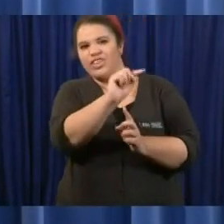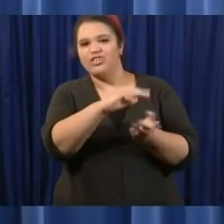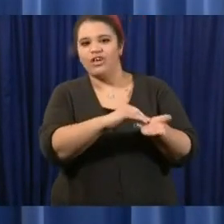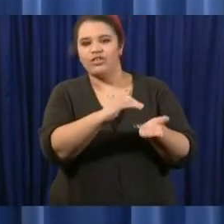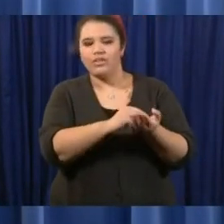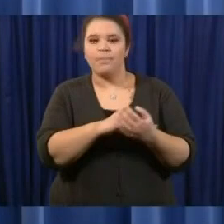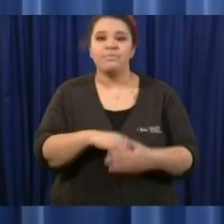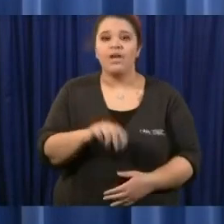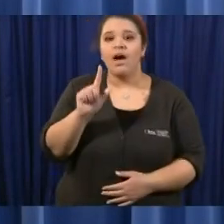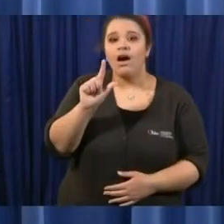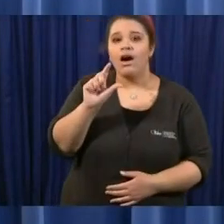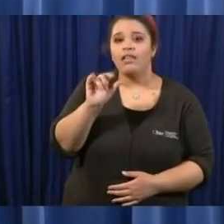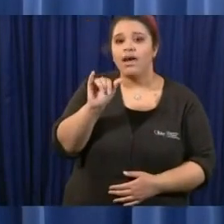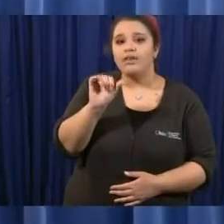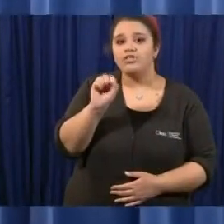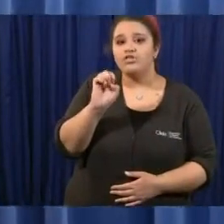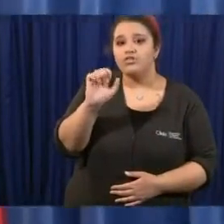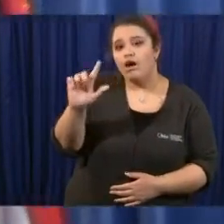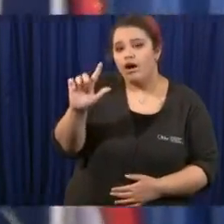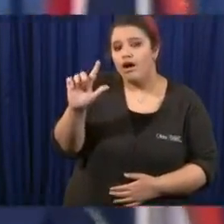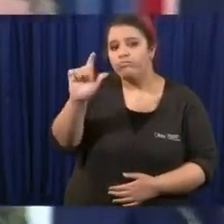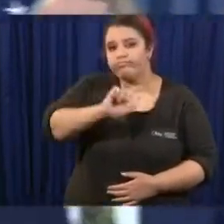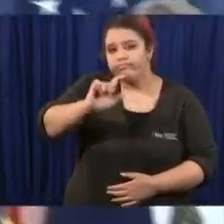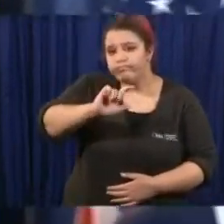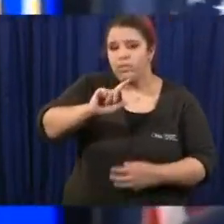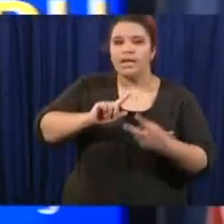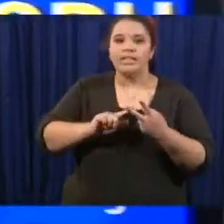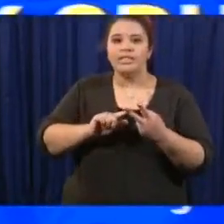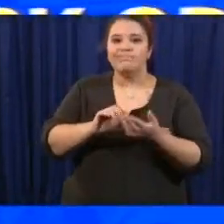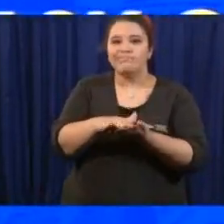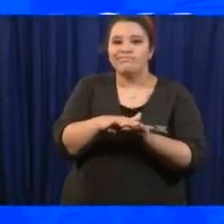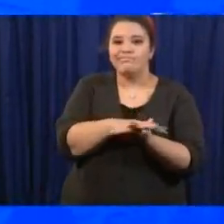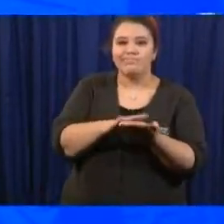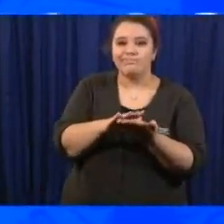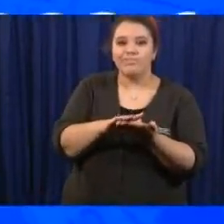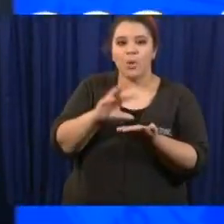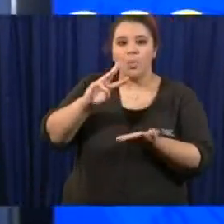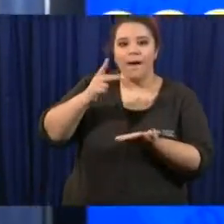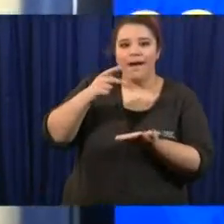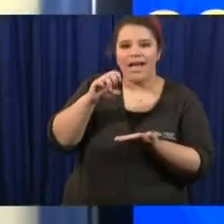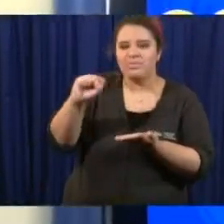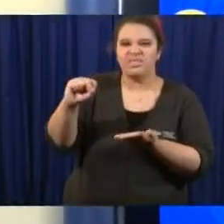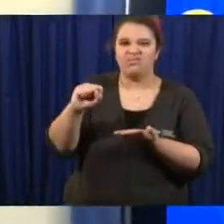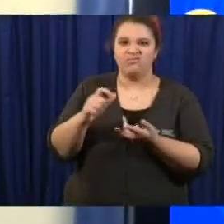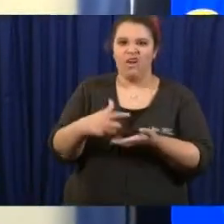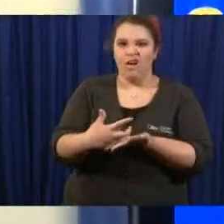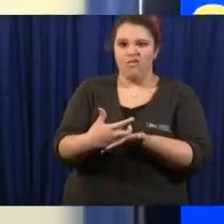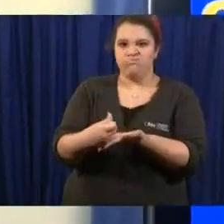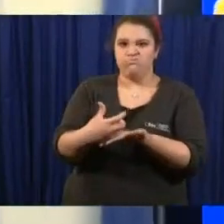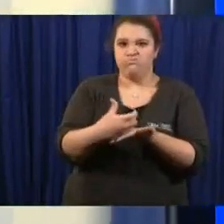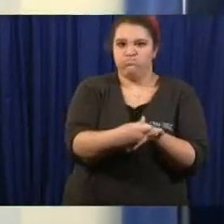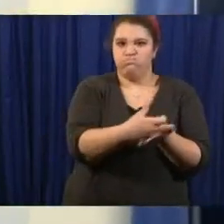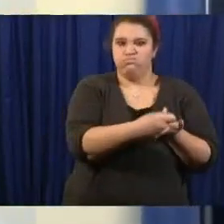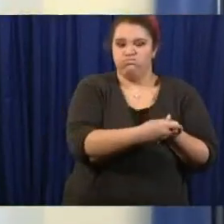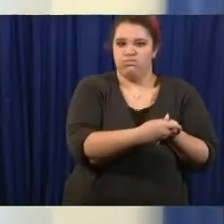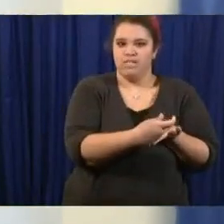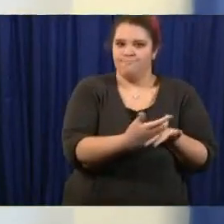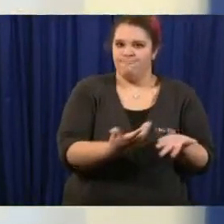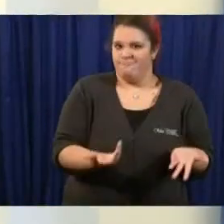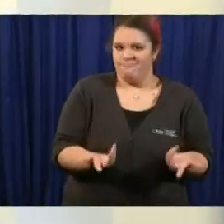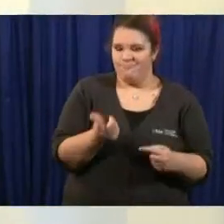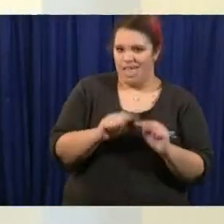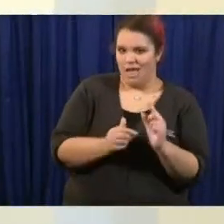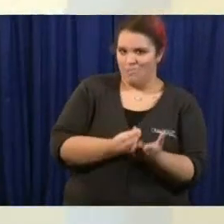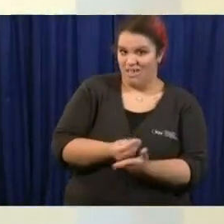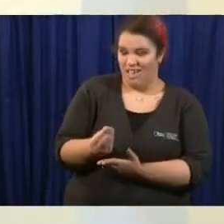lysol disinfectant wipes that kind of stuff it's not really readily available um people have asked me about this